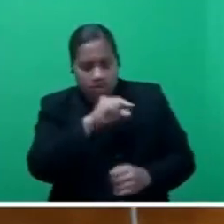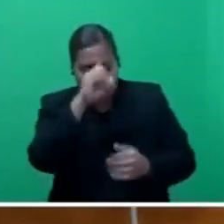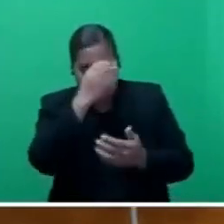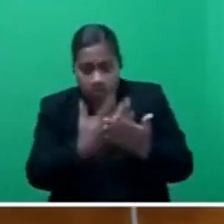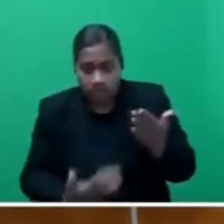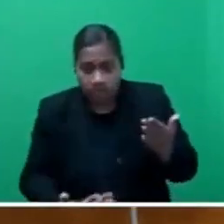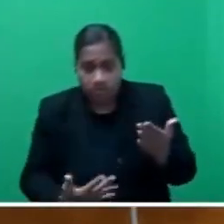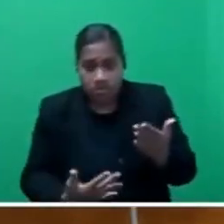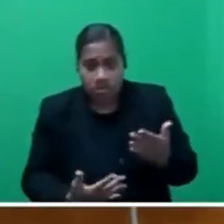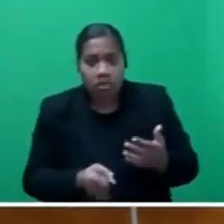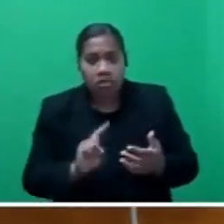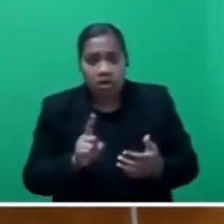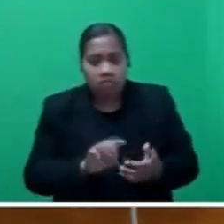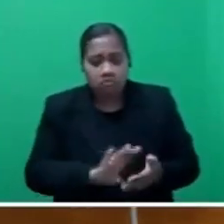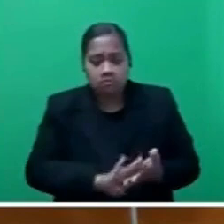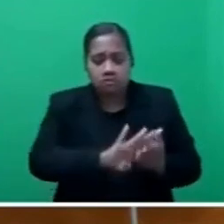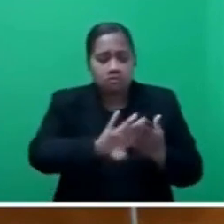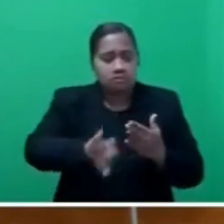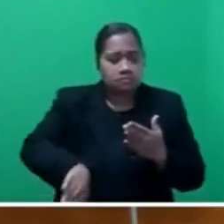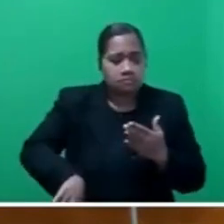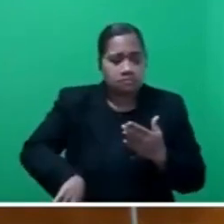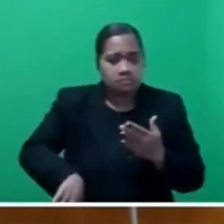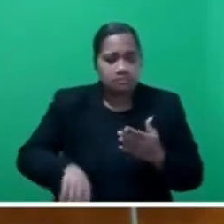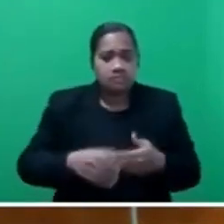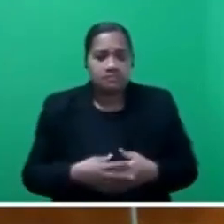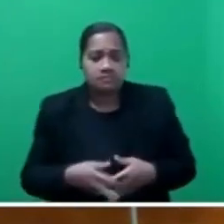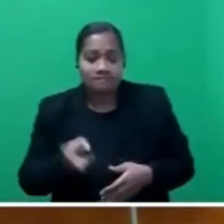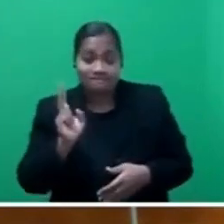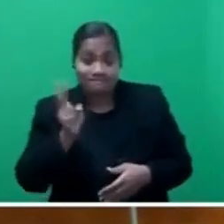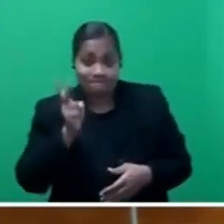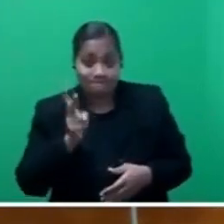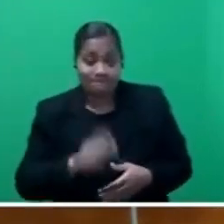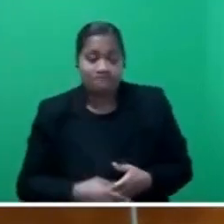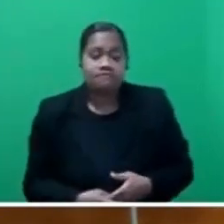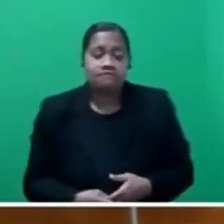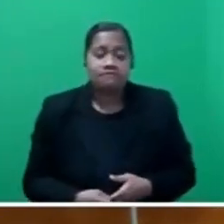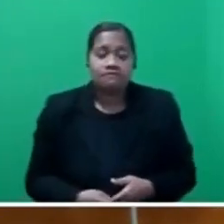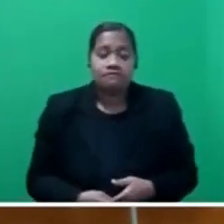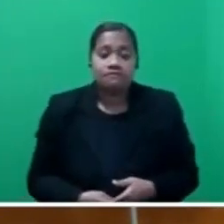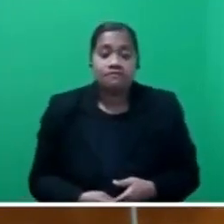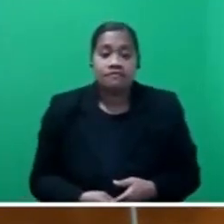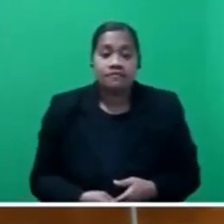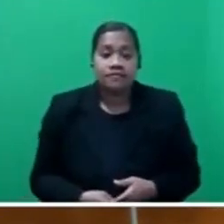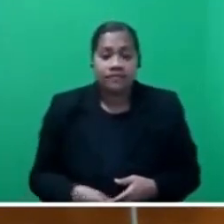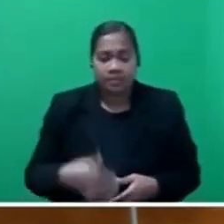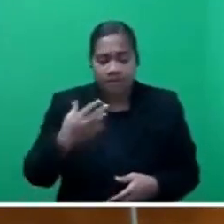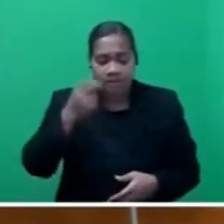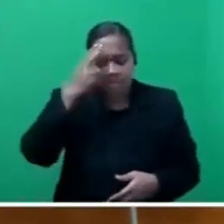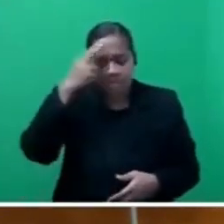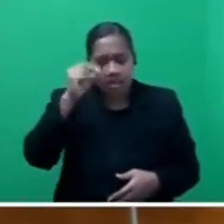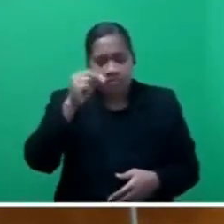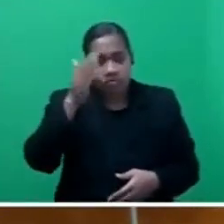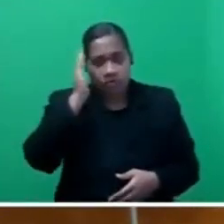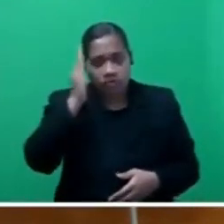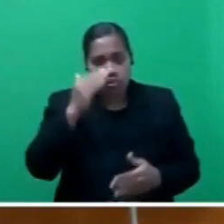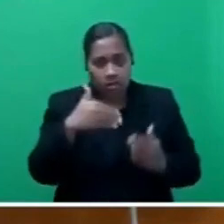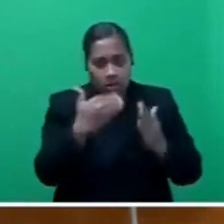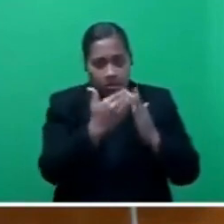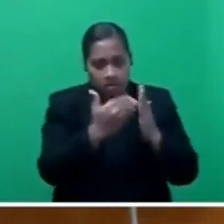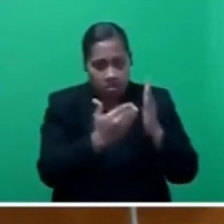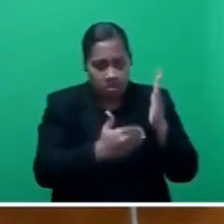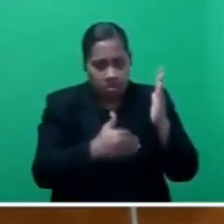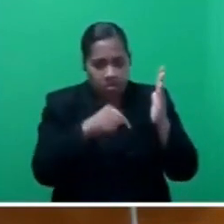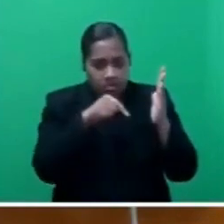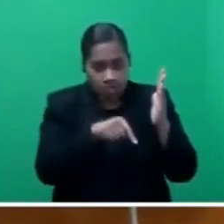have been overlooked. Again, Mr Speaker, I have names of schools where these questionable practices